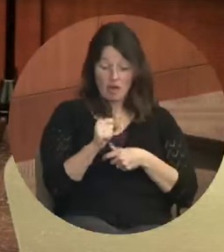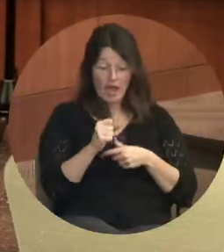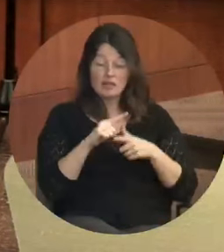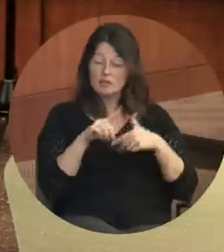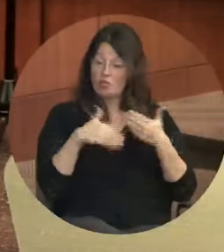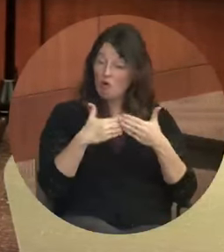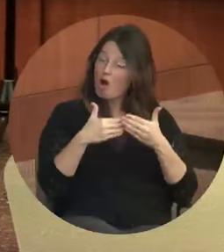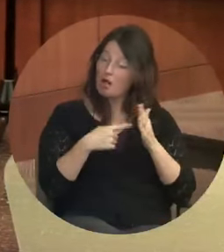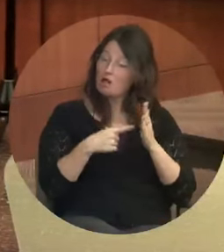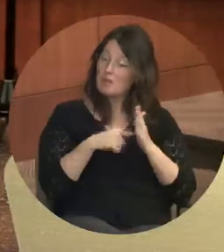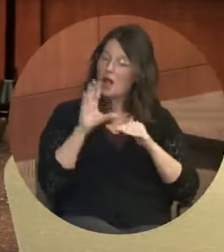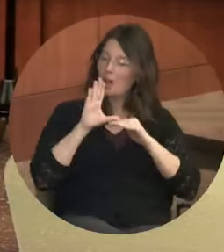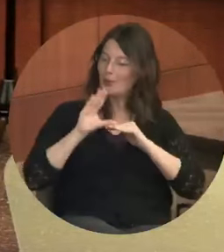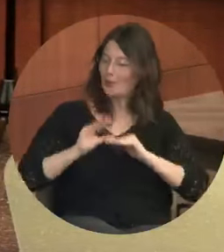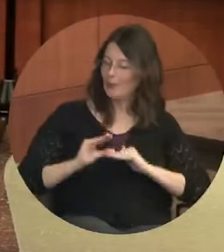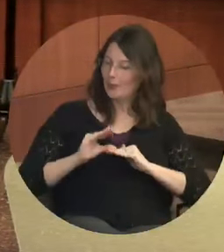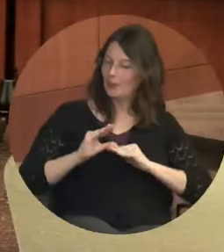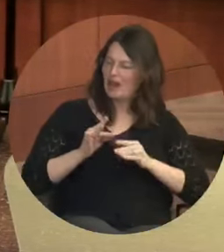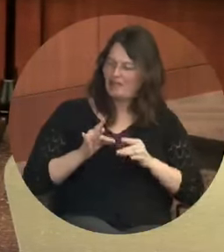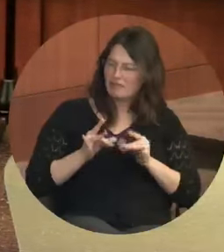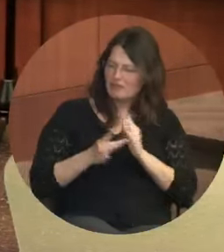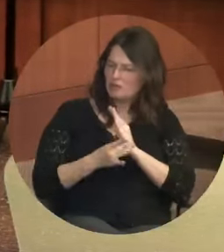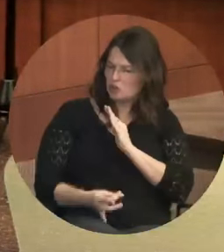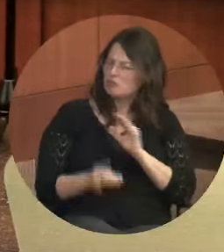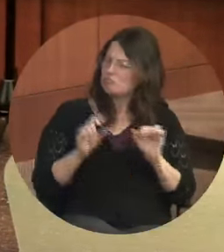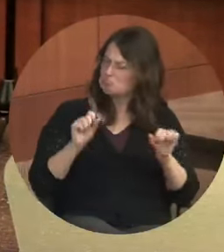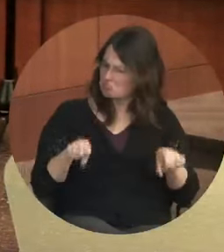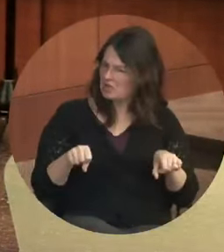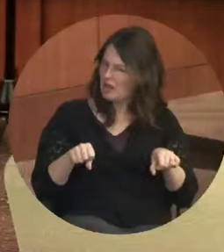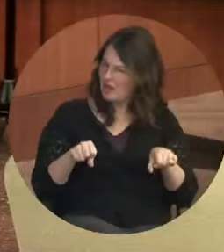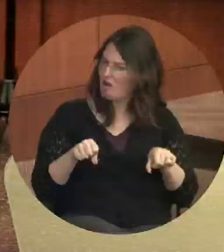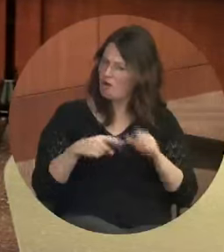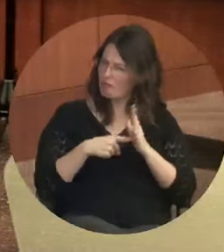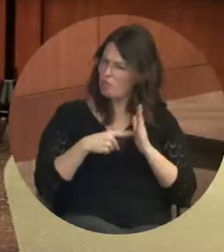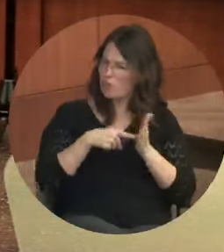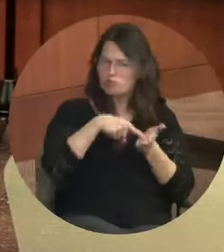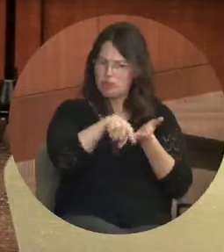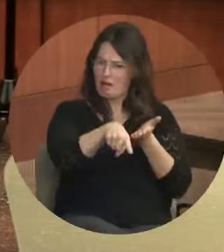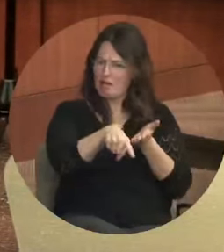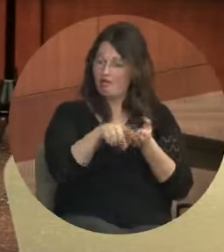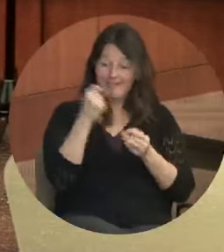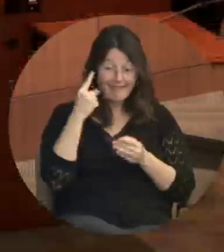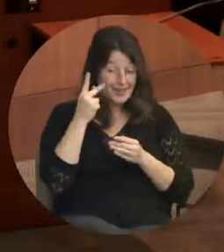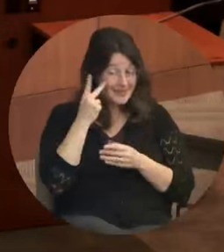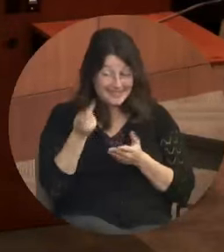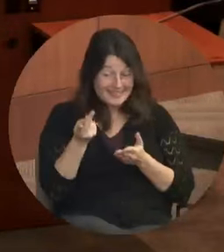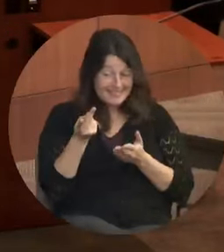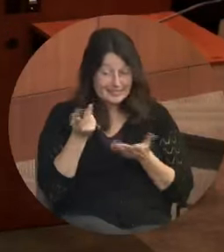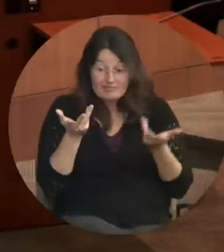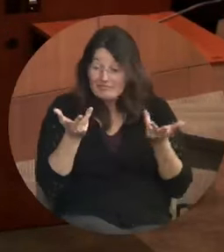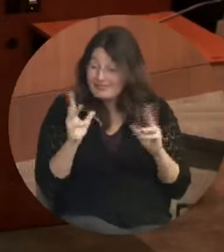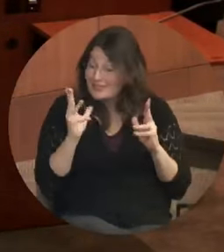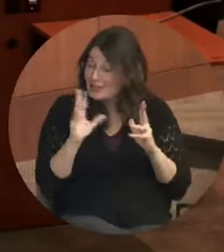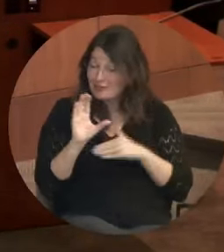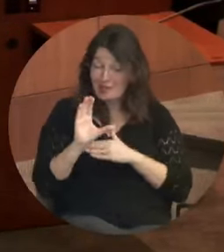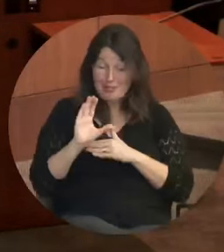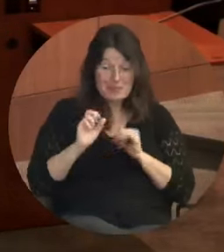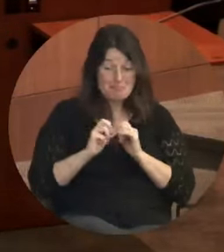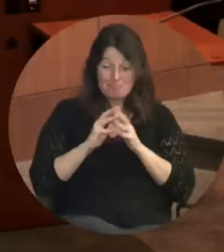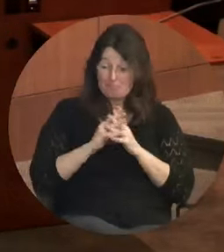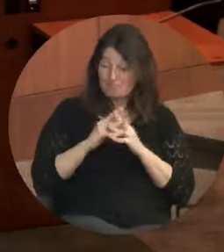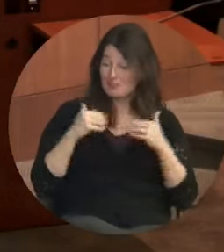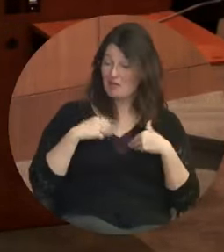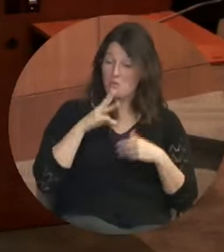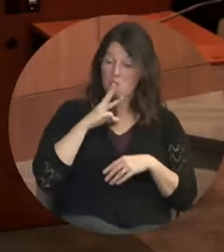to keep their house that they rent or buy. And they're right. Look around us. We have the Water and Light